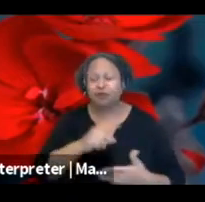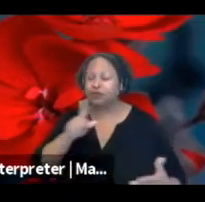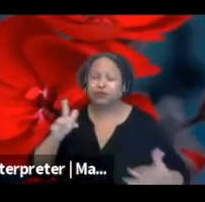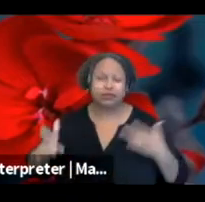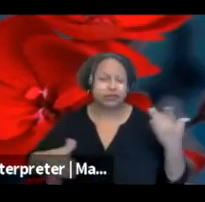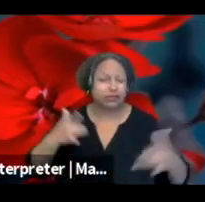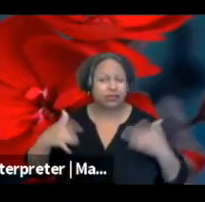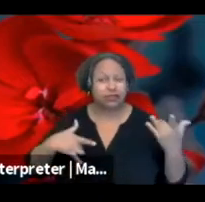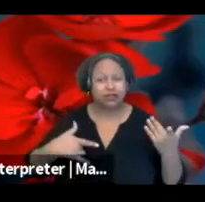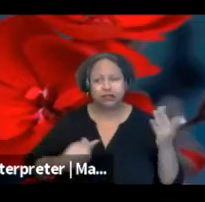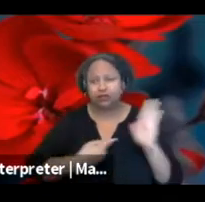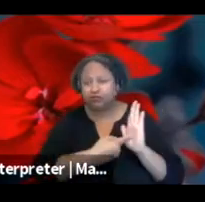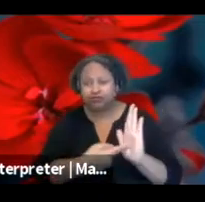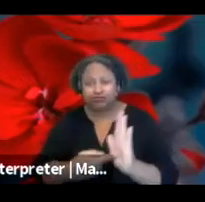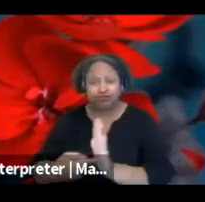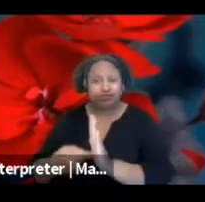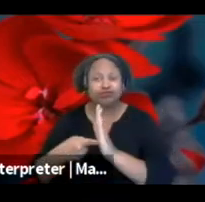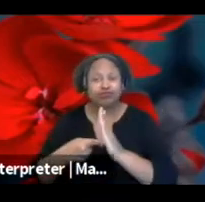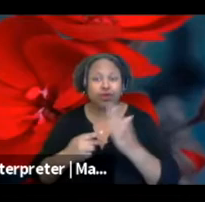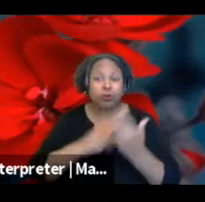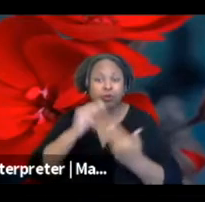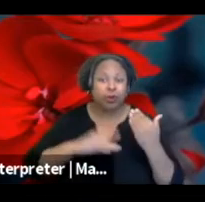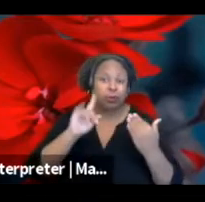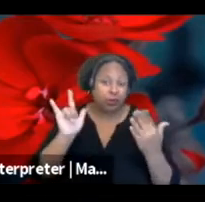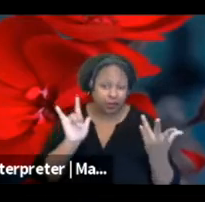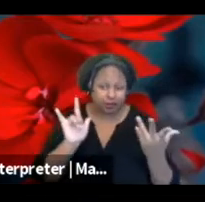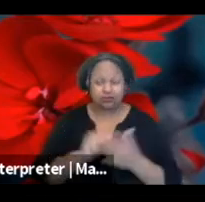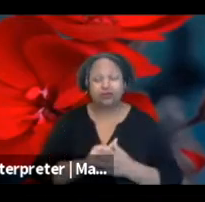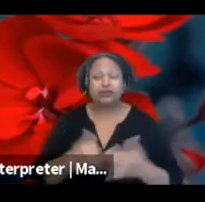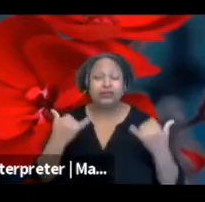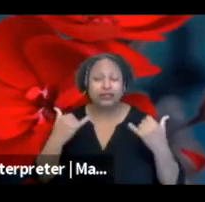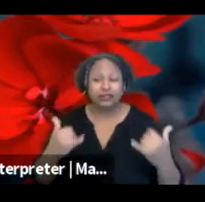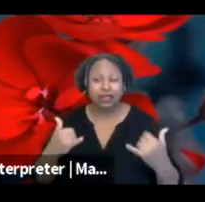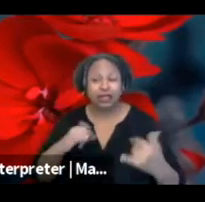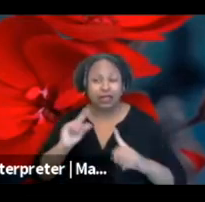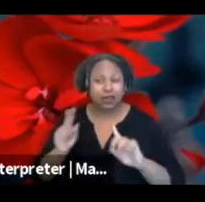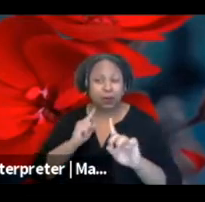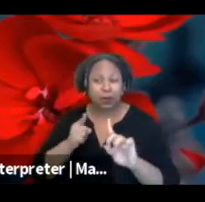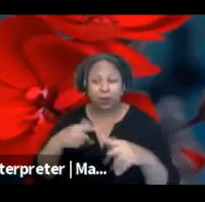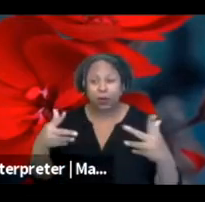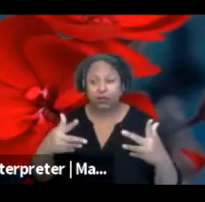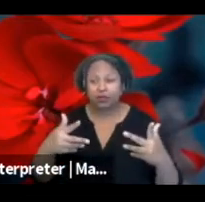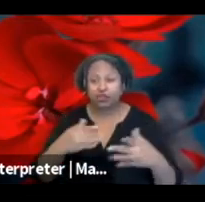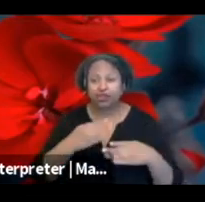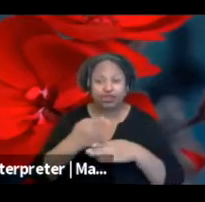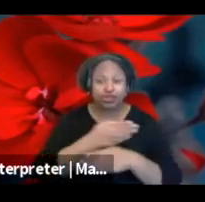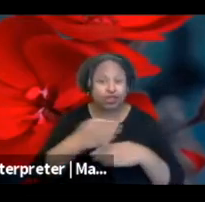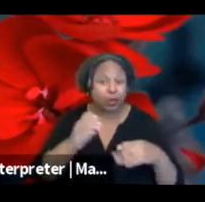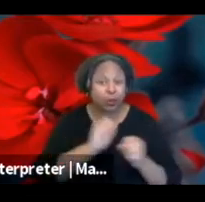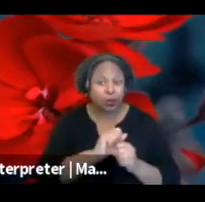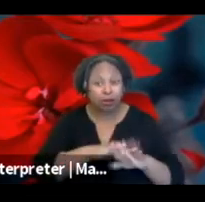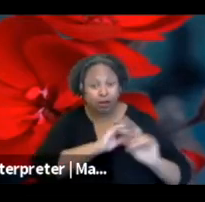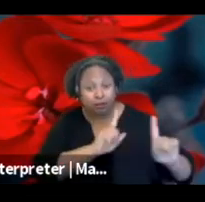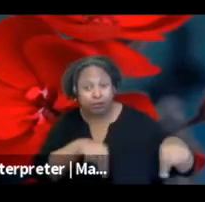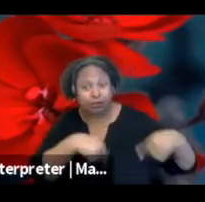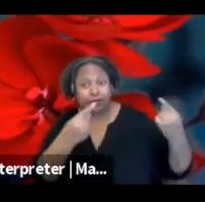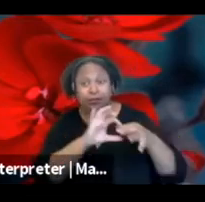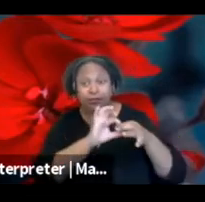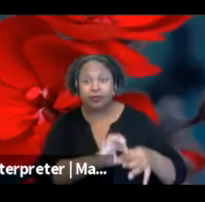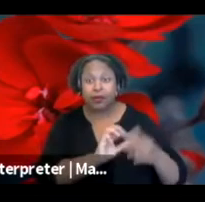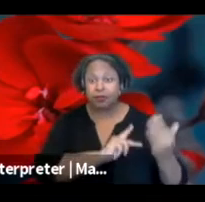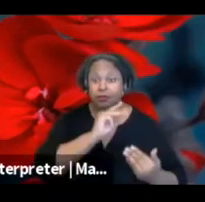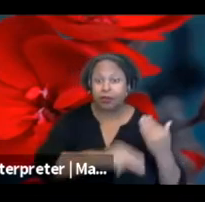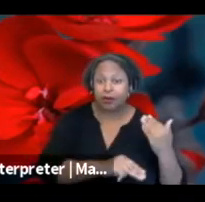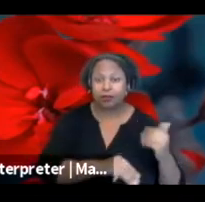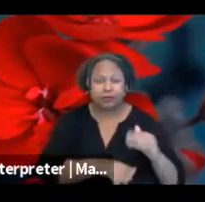present this program to you. The purpose of today is really just to share what we've been working on with regards to the program, how